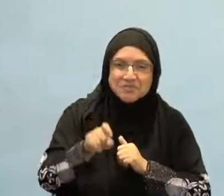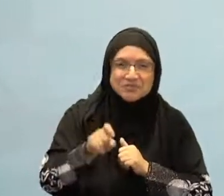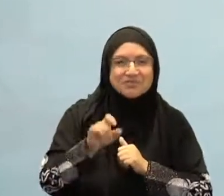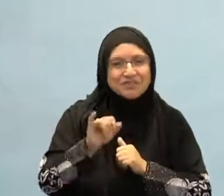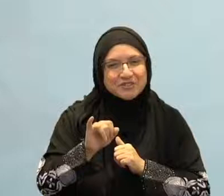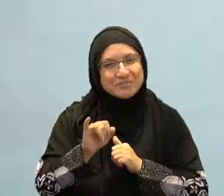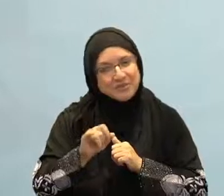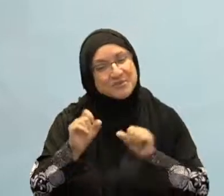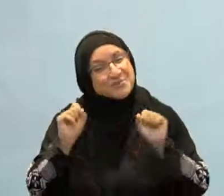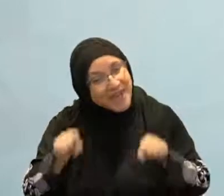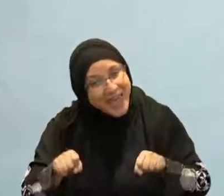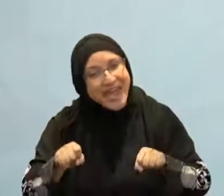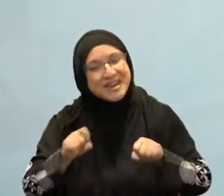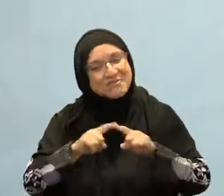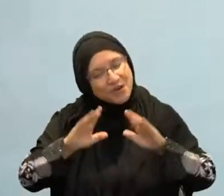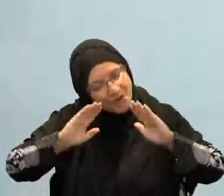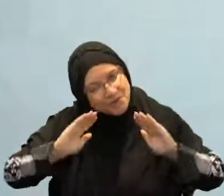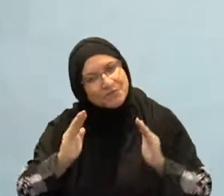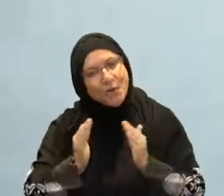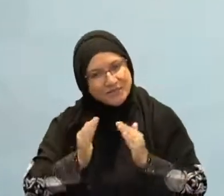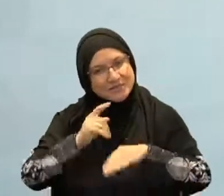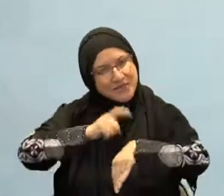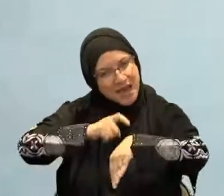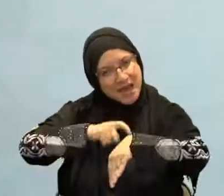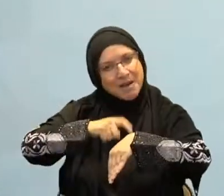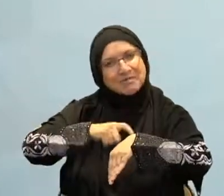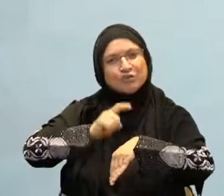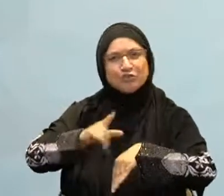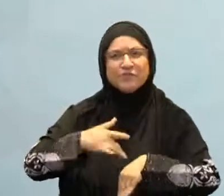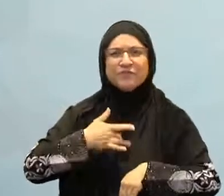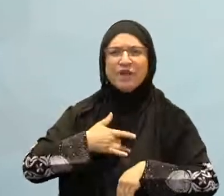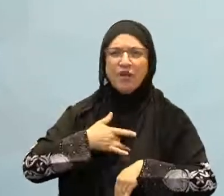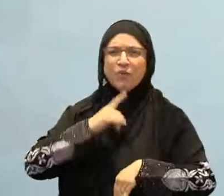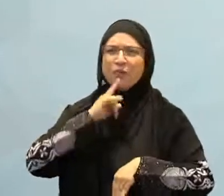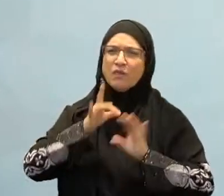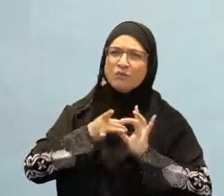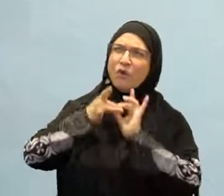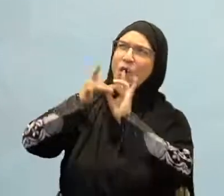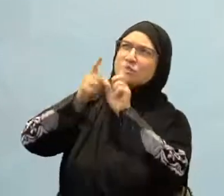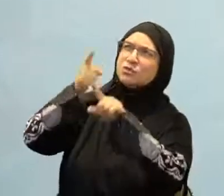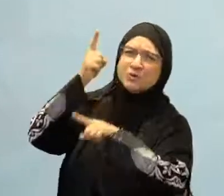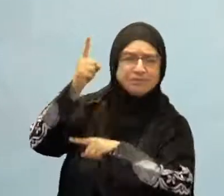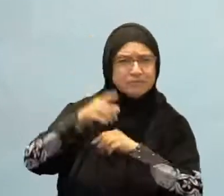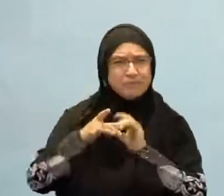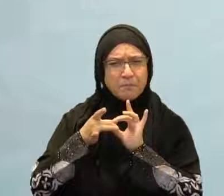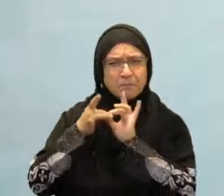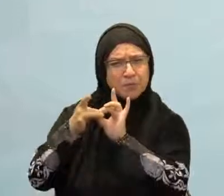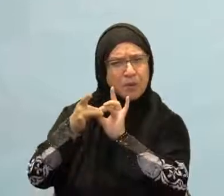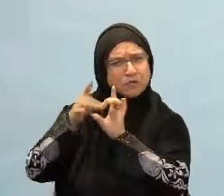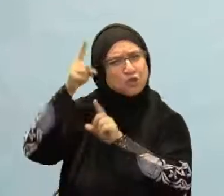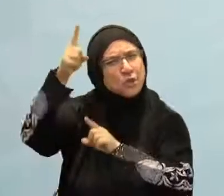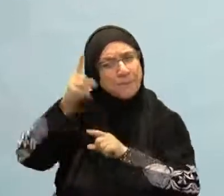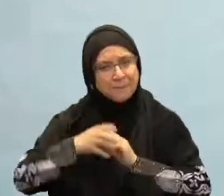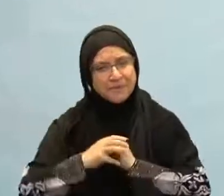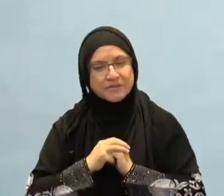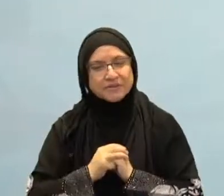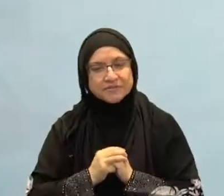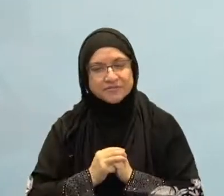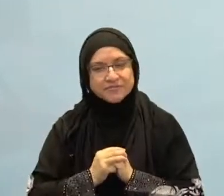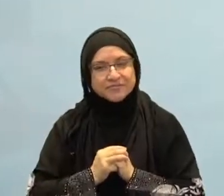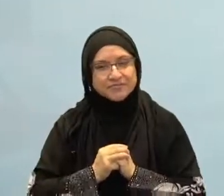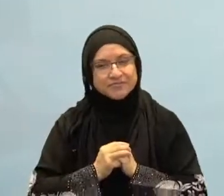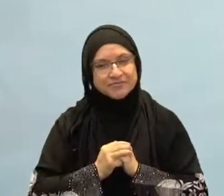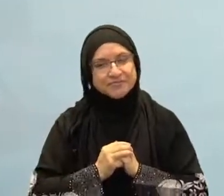Qurb, closeness to Allah subhanahu wa ta'ala. Dear brothers and sisters, aim high. If you seek to be an average Muslim,